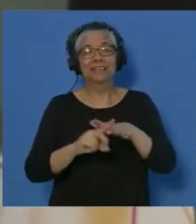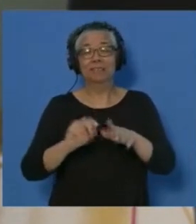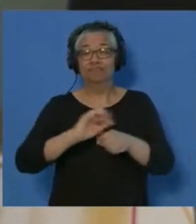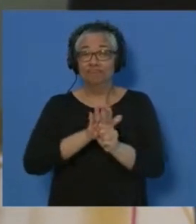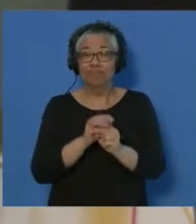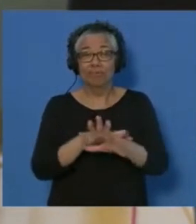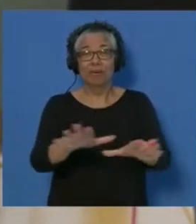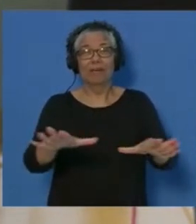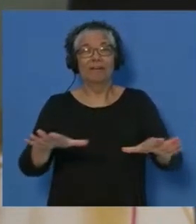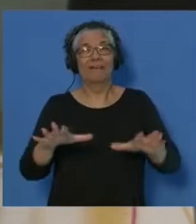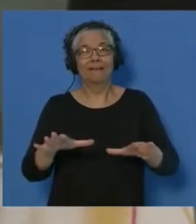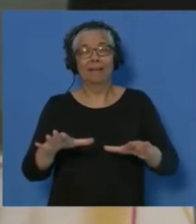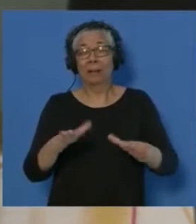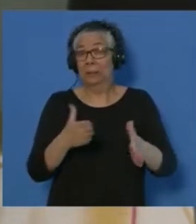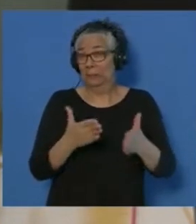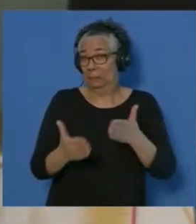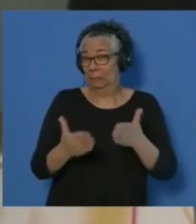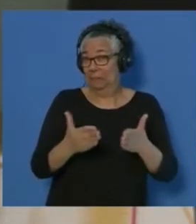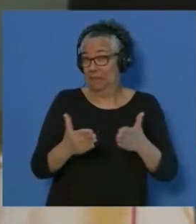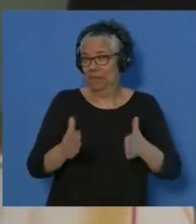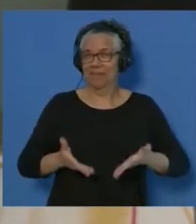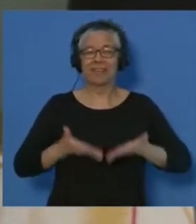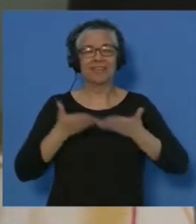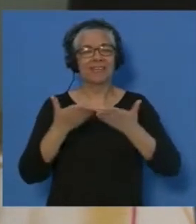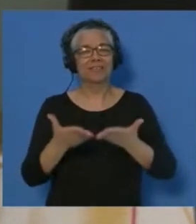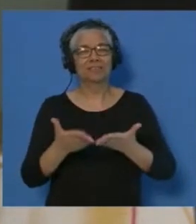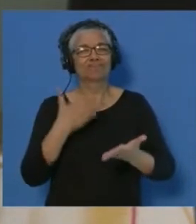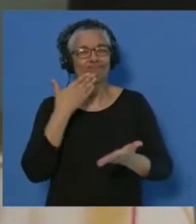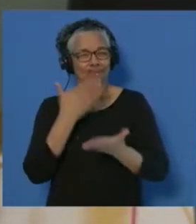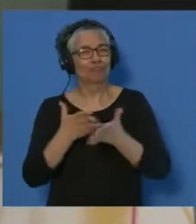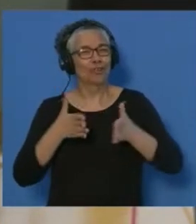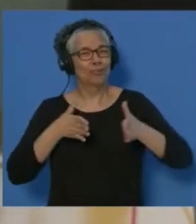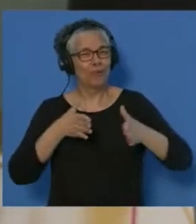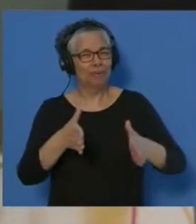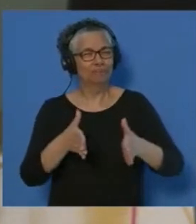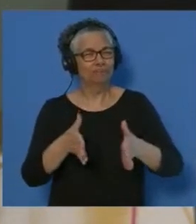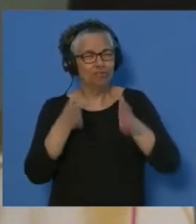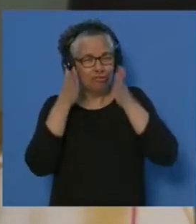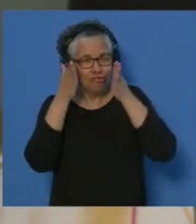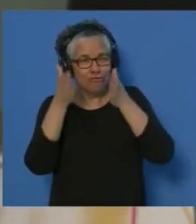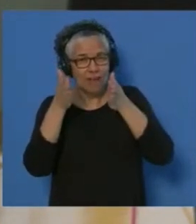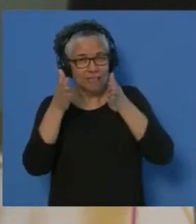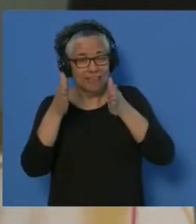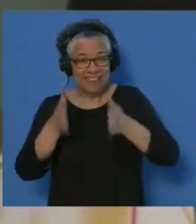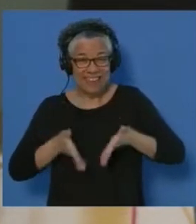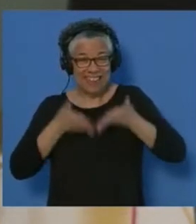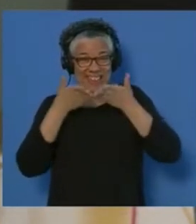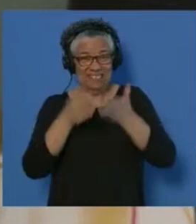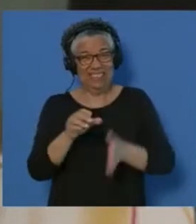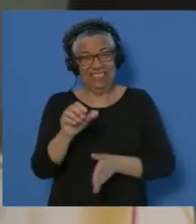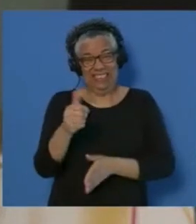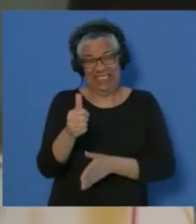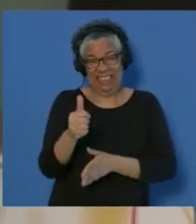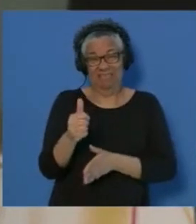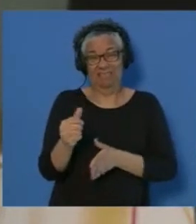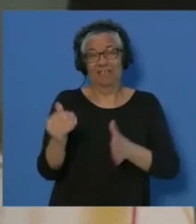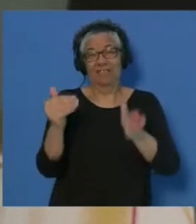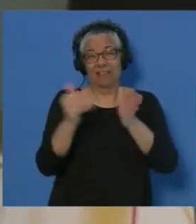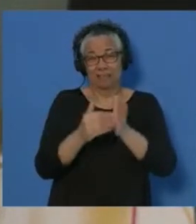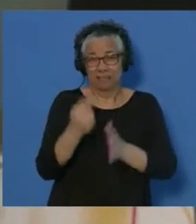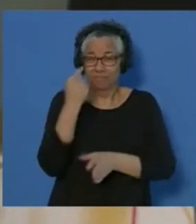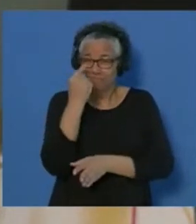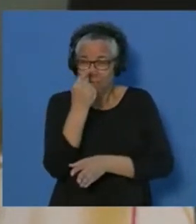and it may be and it give us a proactive way to address them, giving us tens of thousands of eyes so that we can all stay safe.